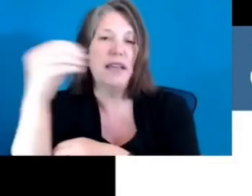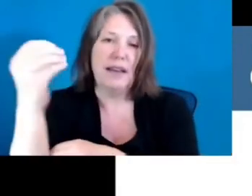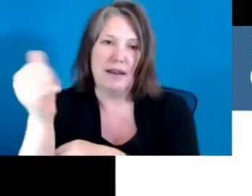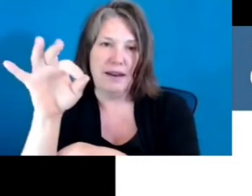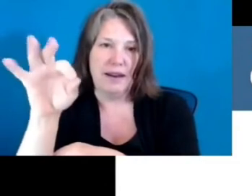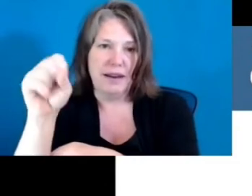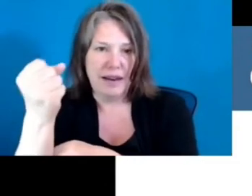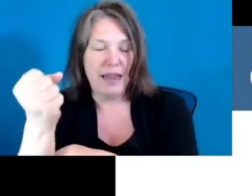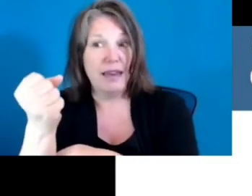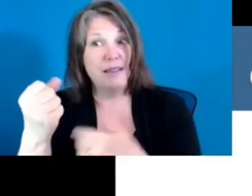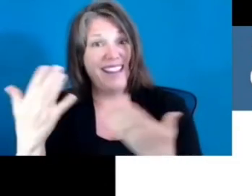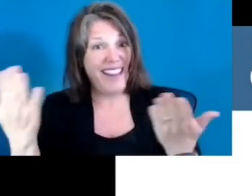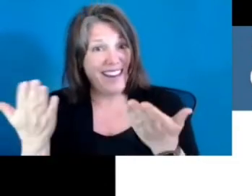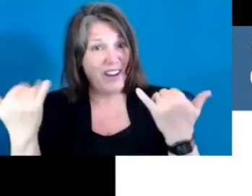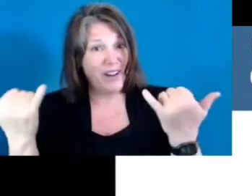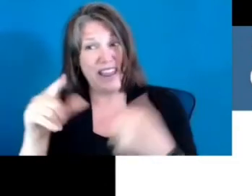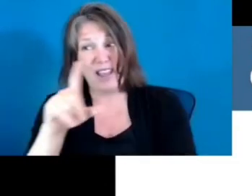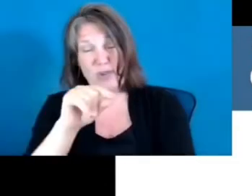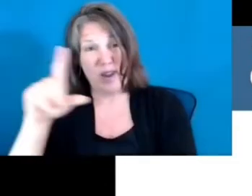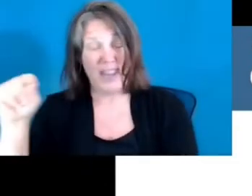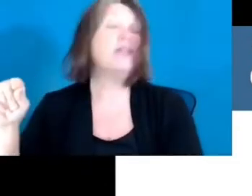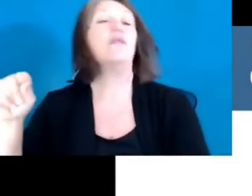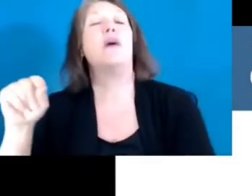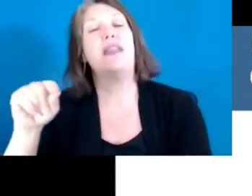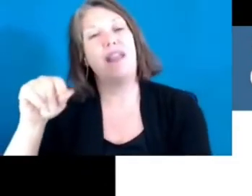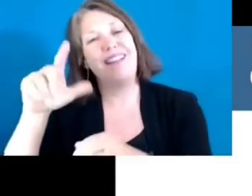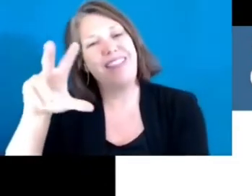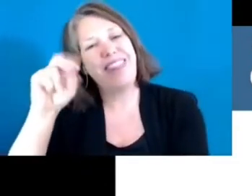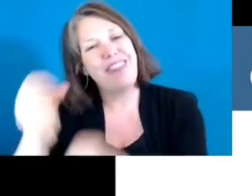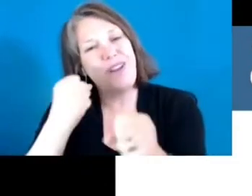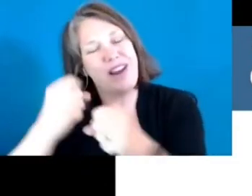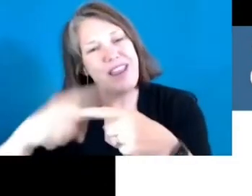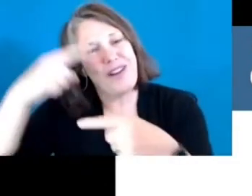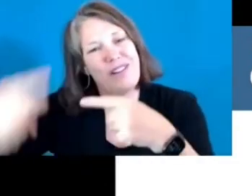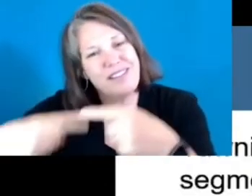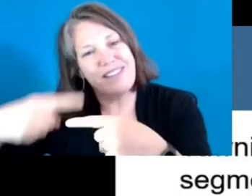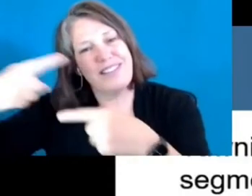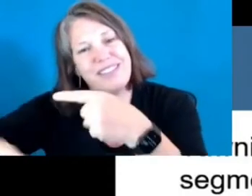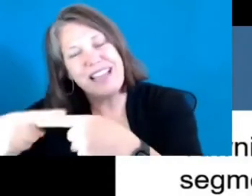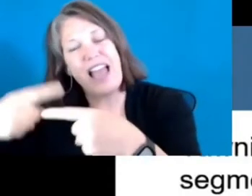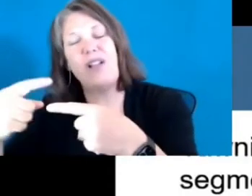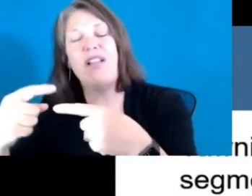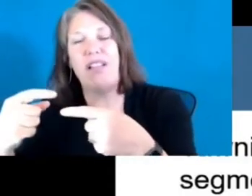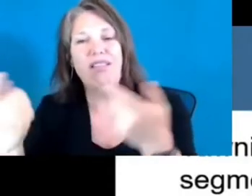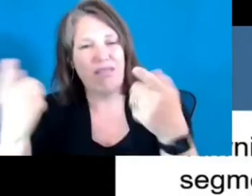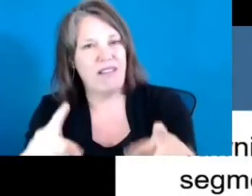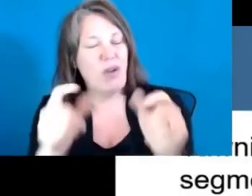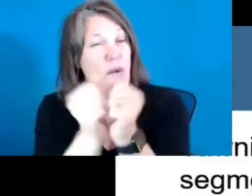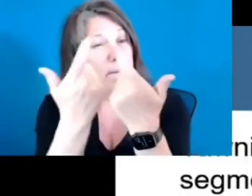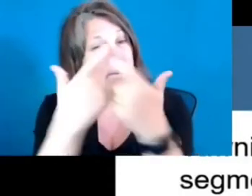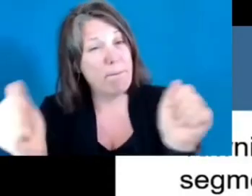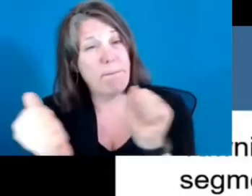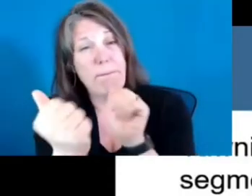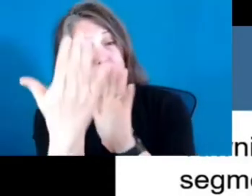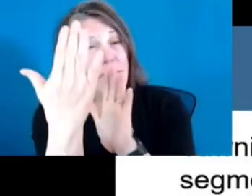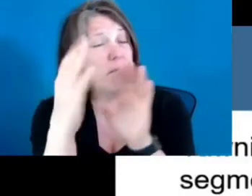cycle with these very big opportunities for progressive educational change. We do,